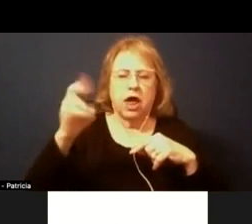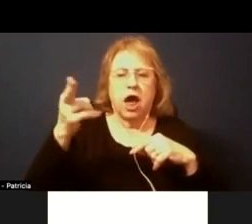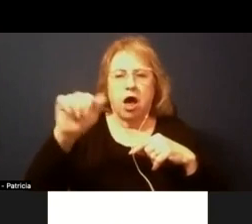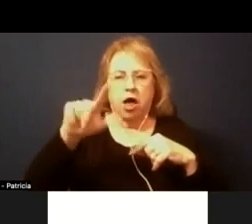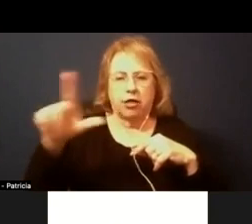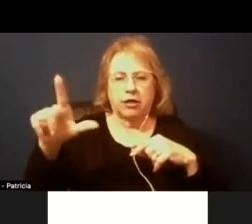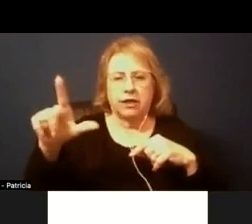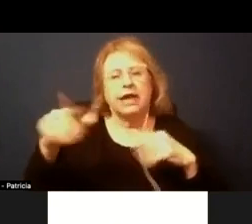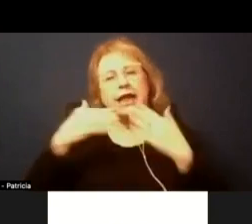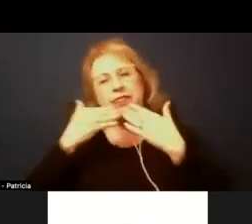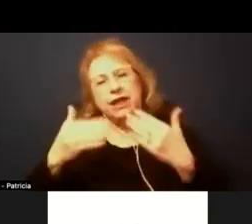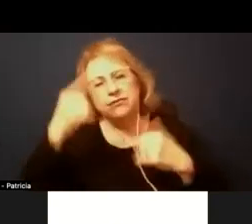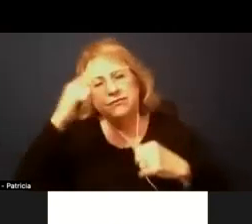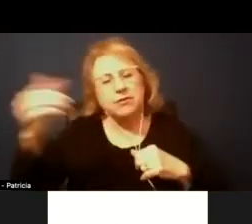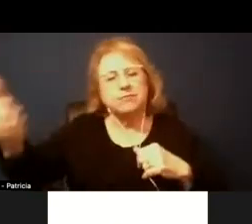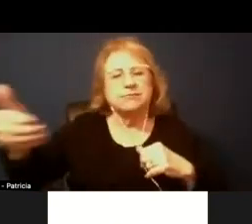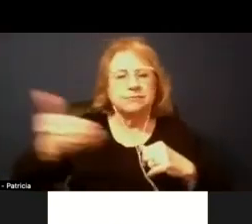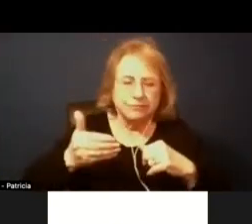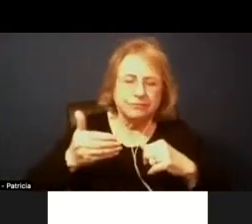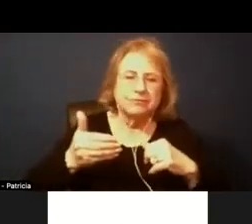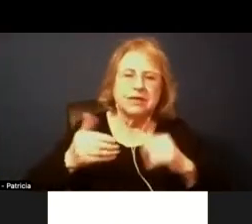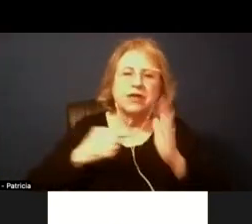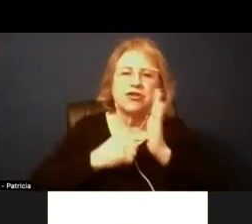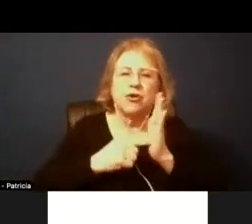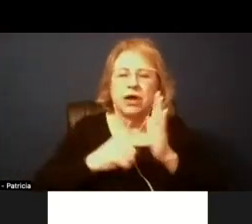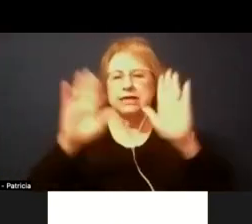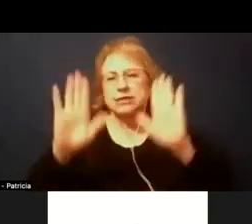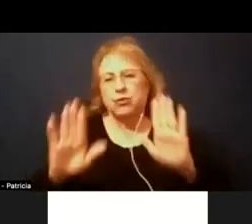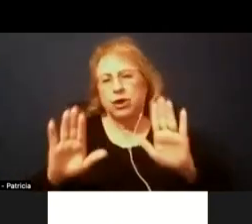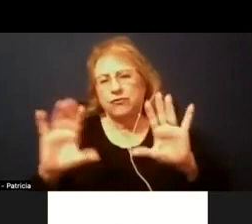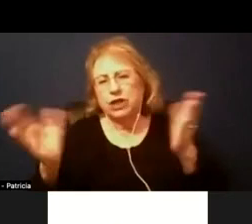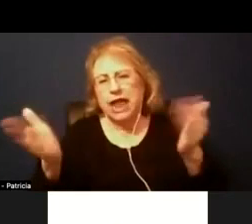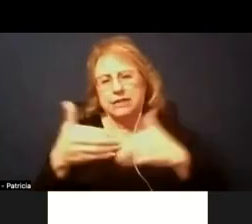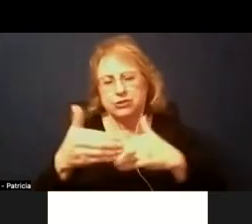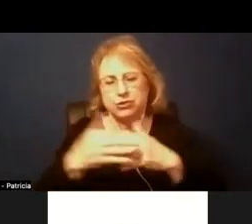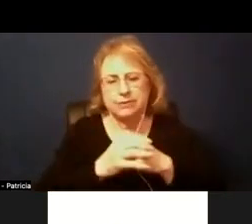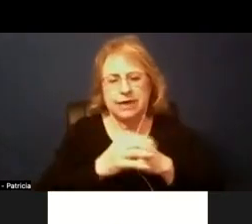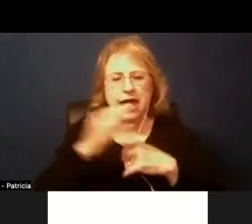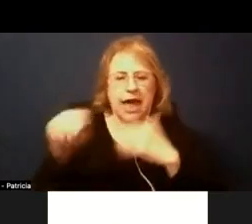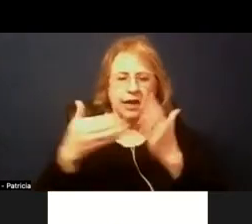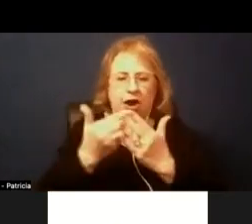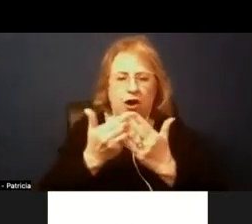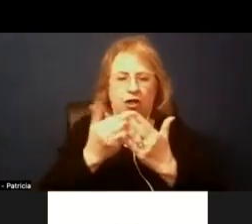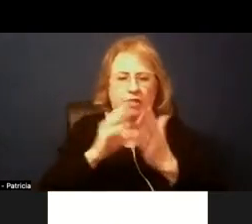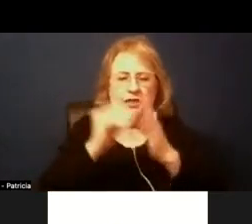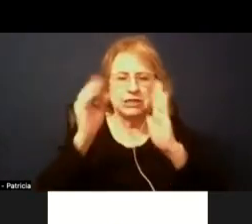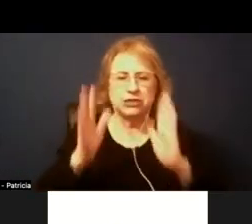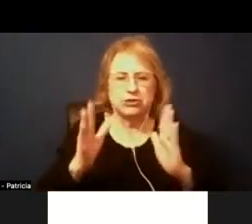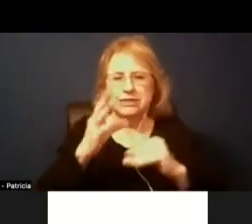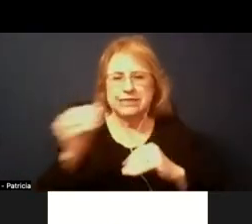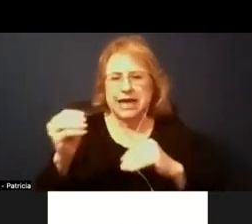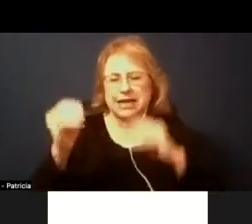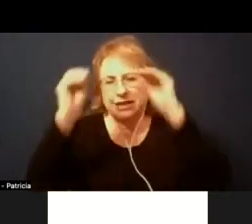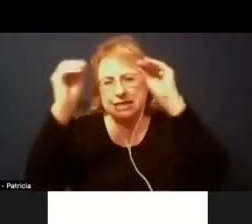being so welcoming and for sharing and showing us um all the wonderful classrooms and um all the students and um you know all the teachers